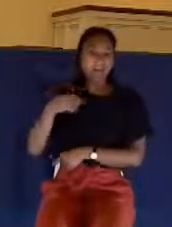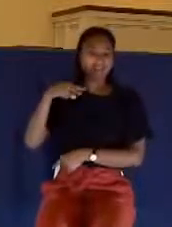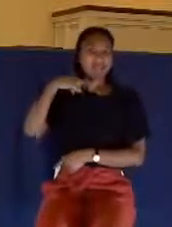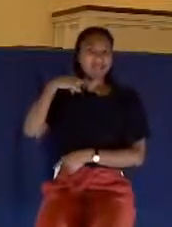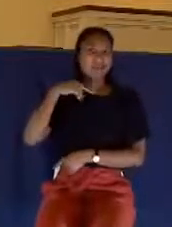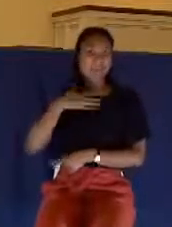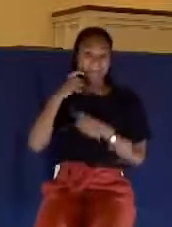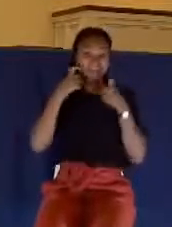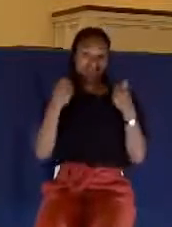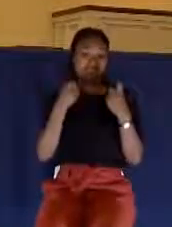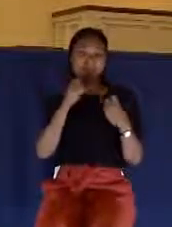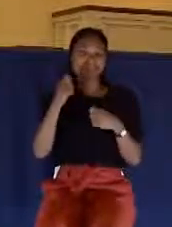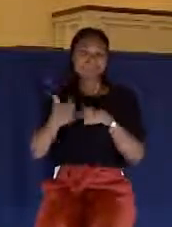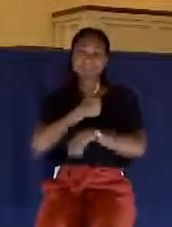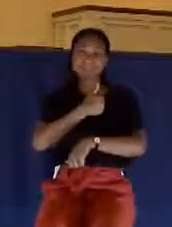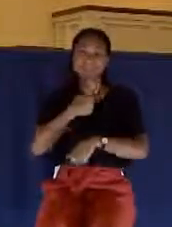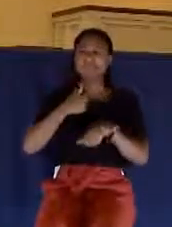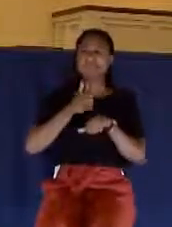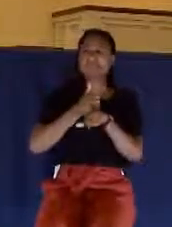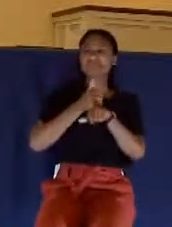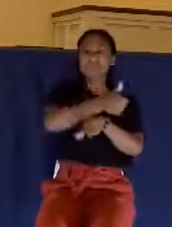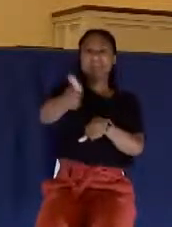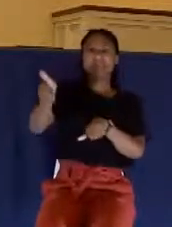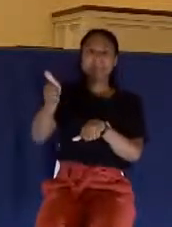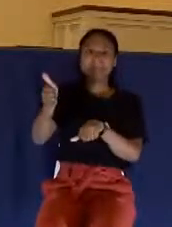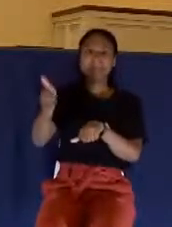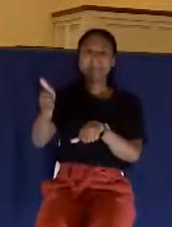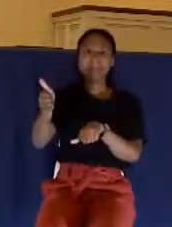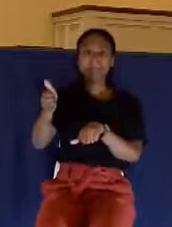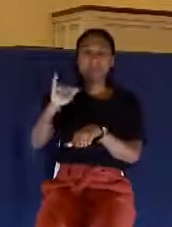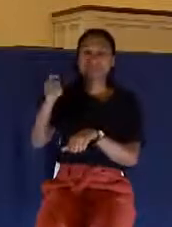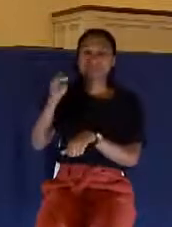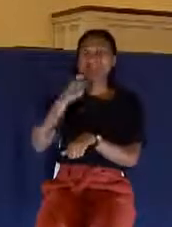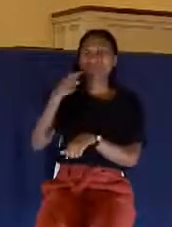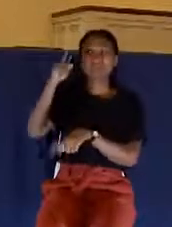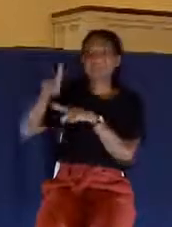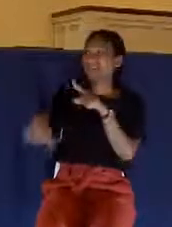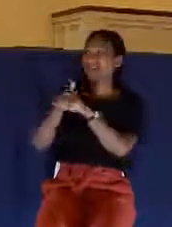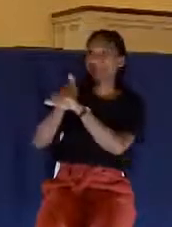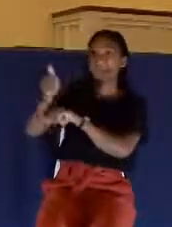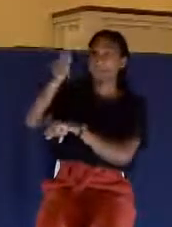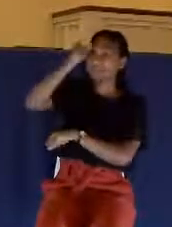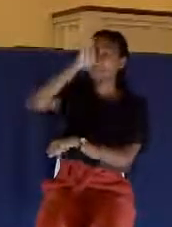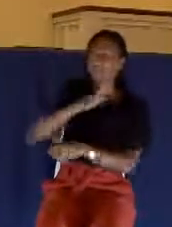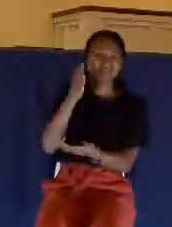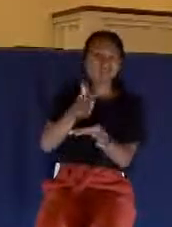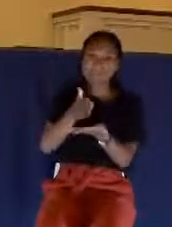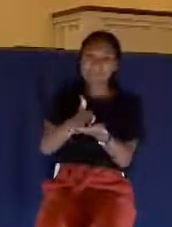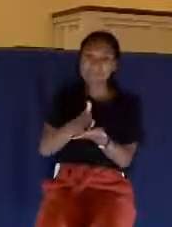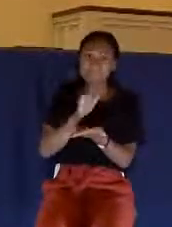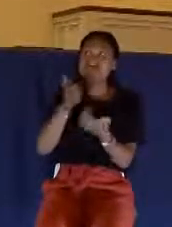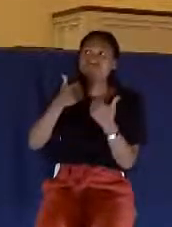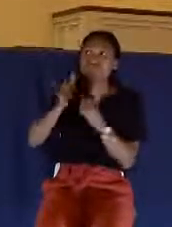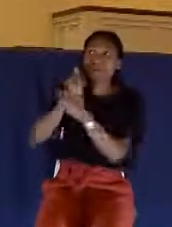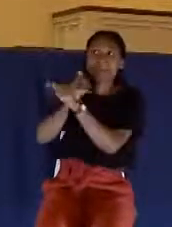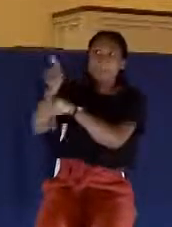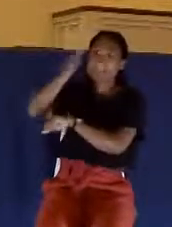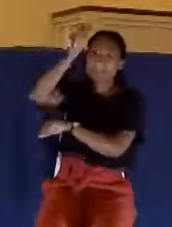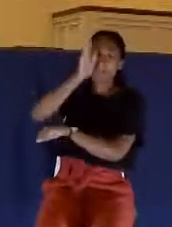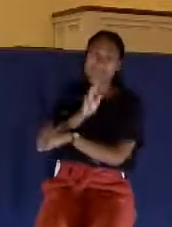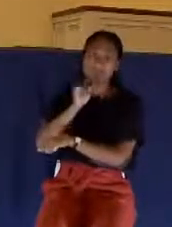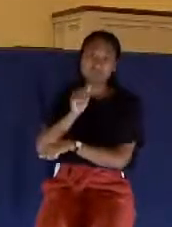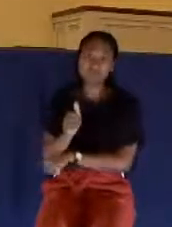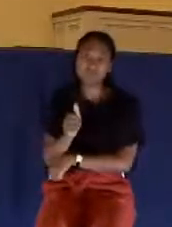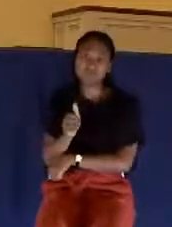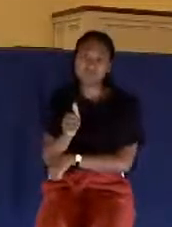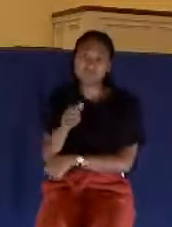on somebody else. But James here says, look, you can't blame God. Stop trying to blame God. Because notice